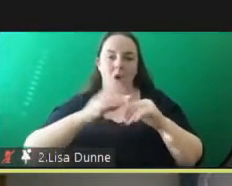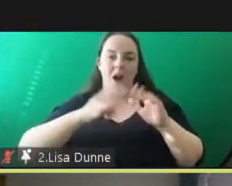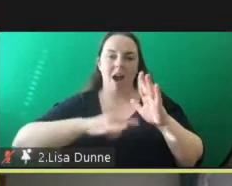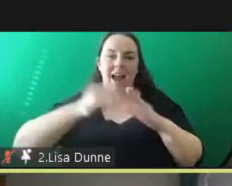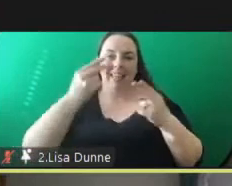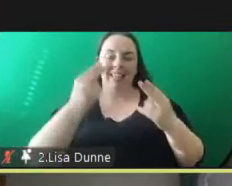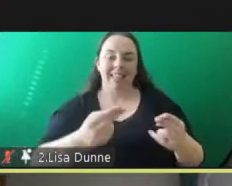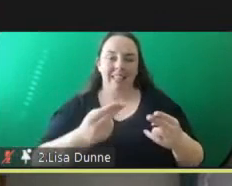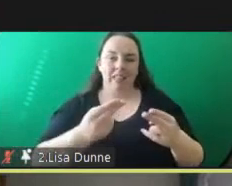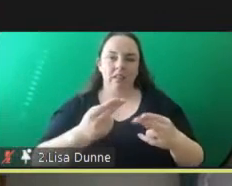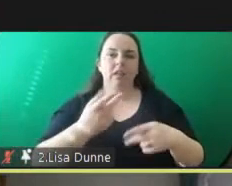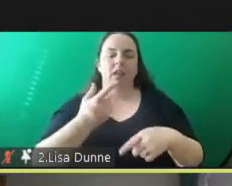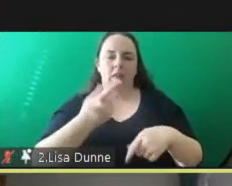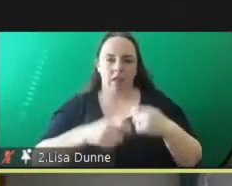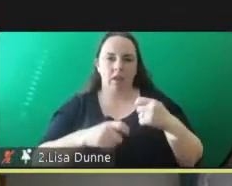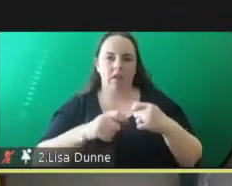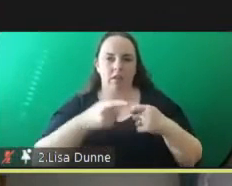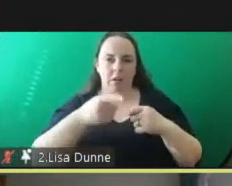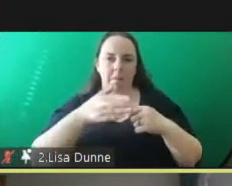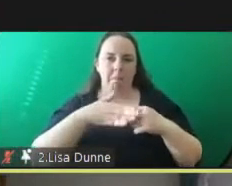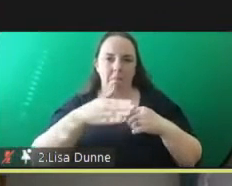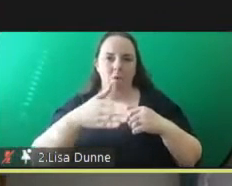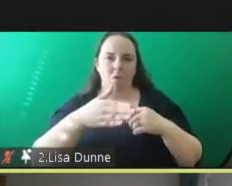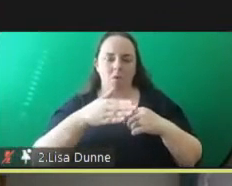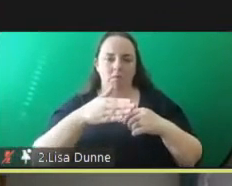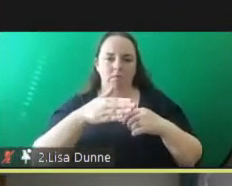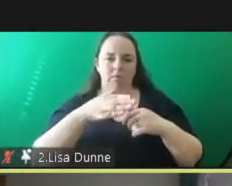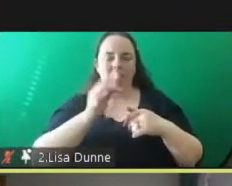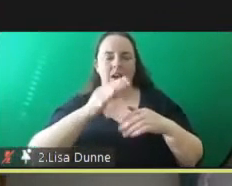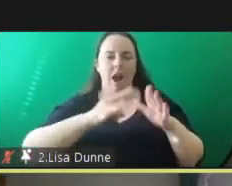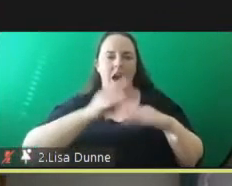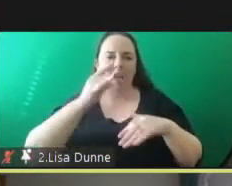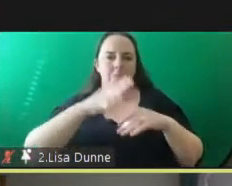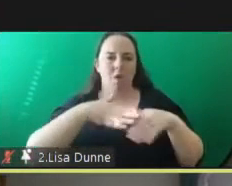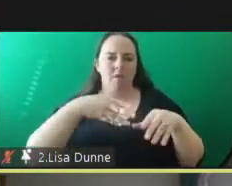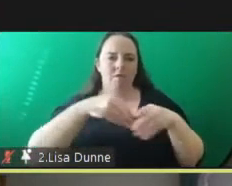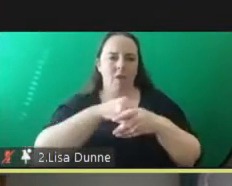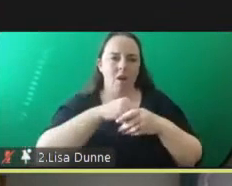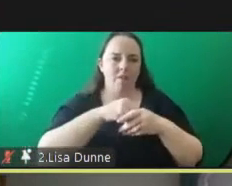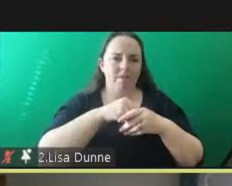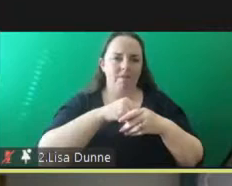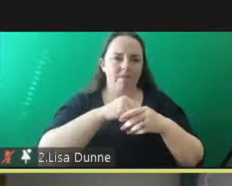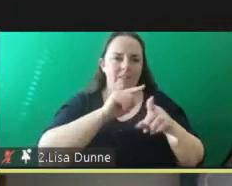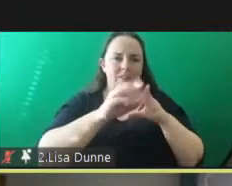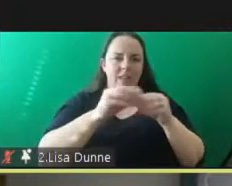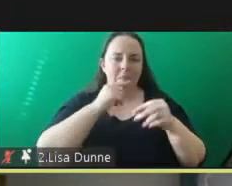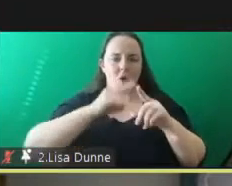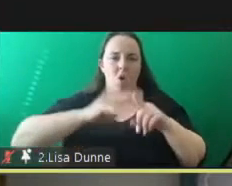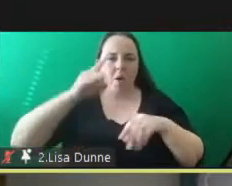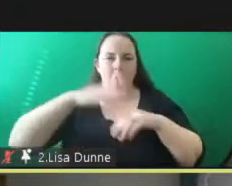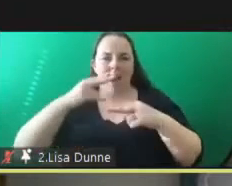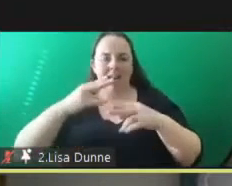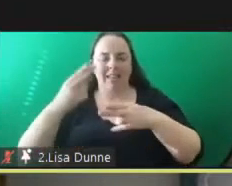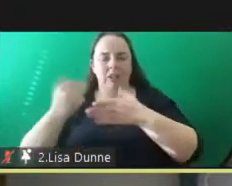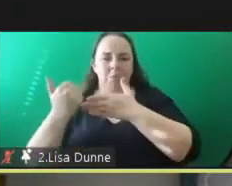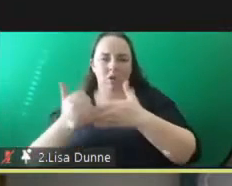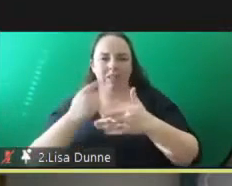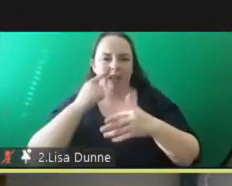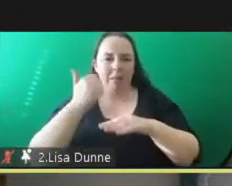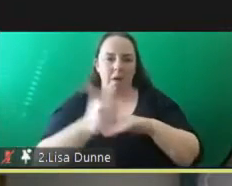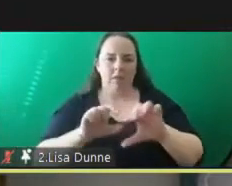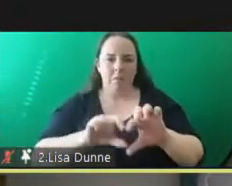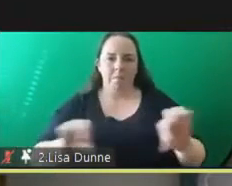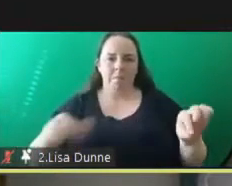higher up the pyramids the the greater the needs um so you'll see at the bottom um so to speak we operate